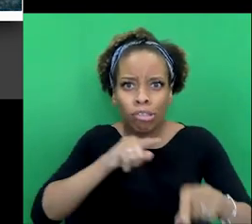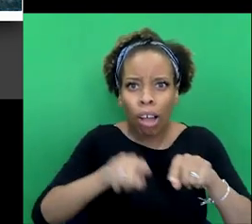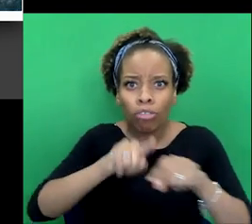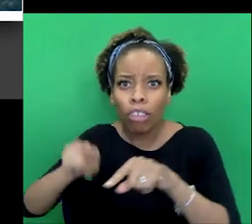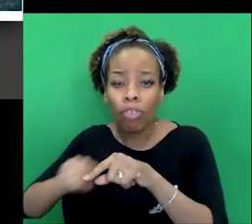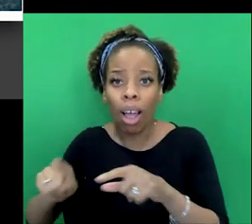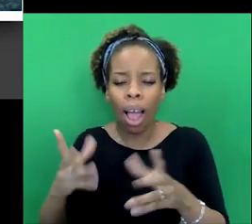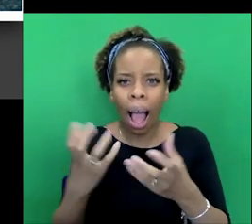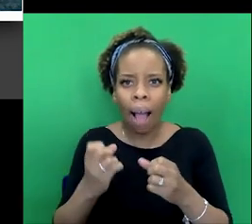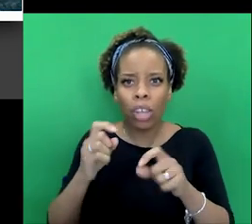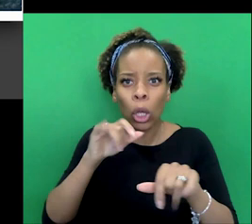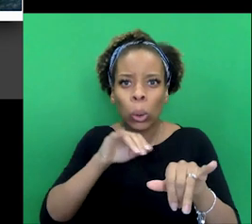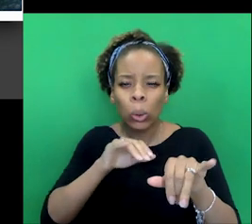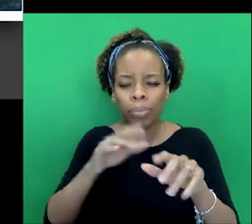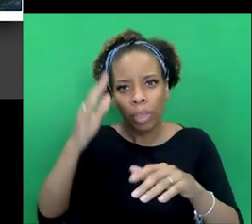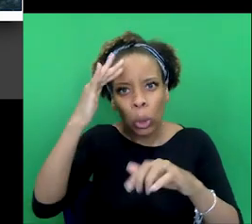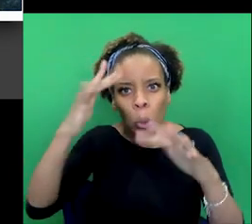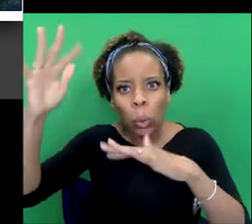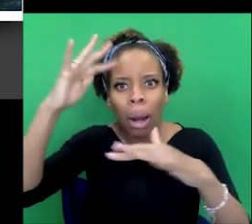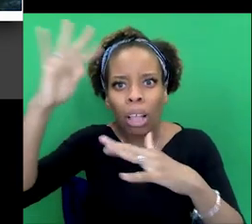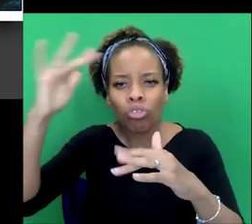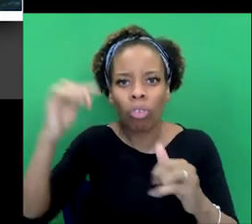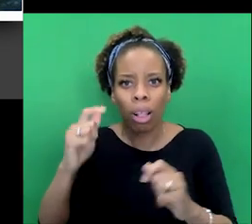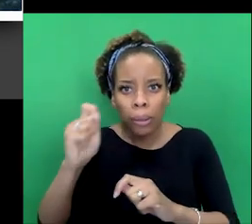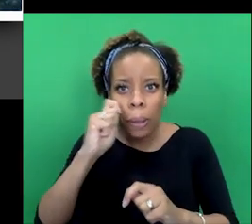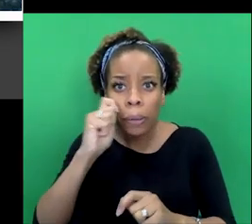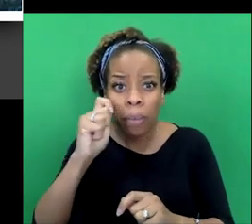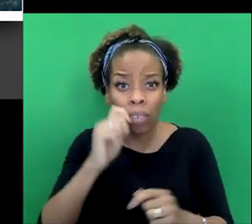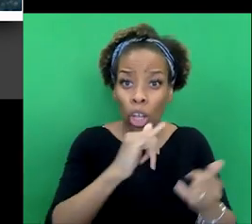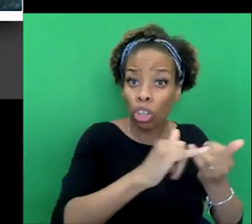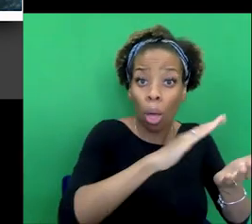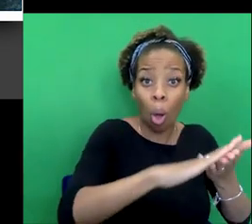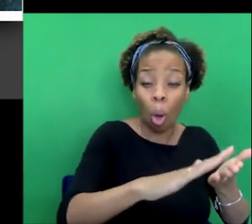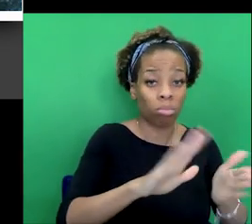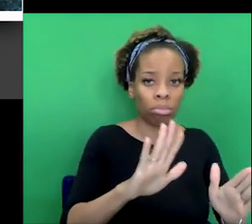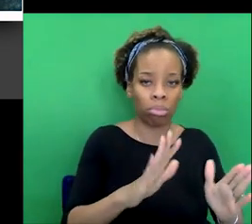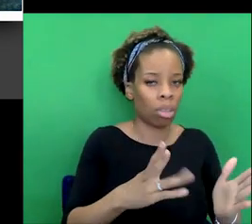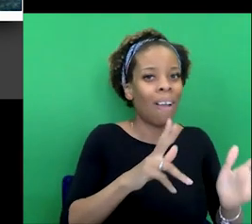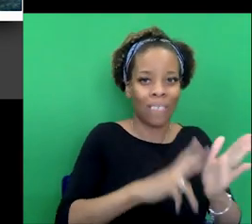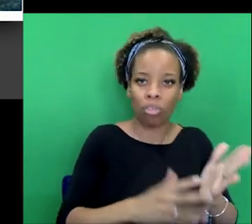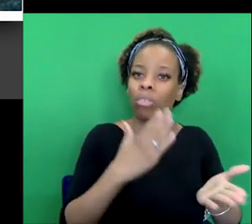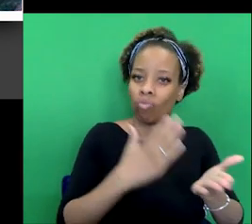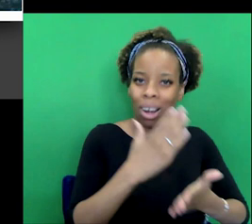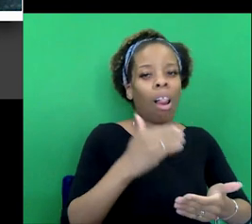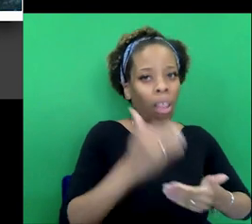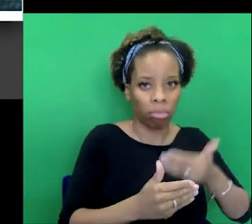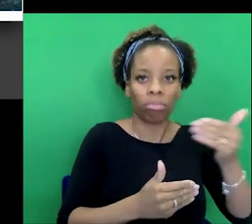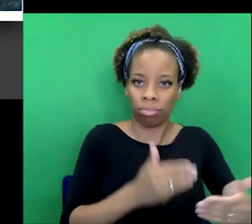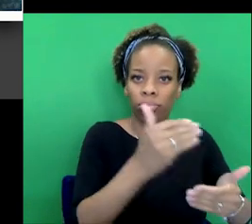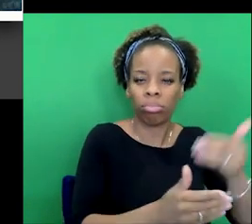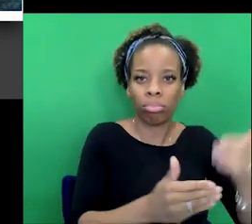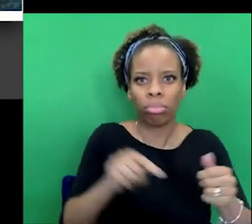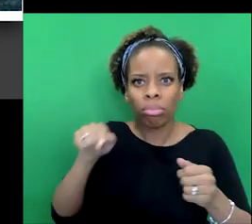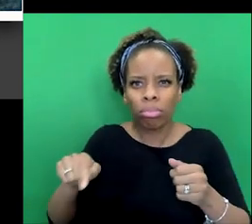Supernatural detectives would be another one where they, you know, Sherlock only investigated very material things, but they would